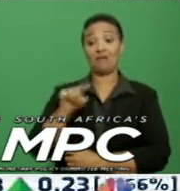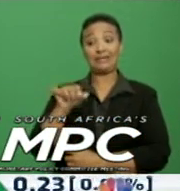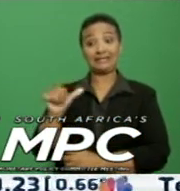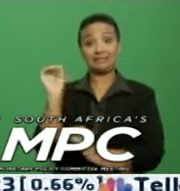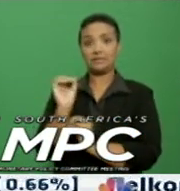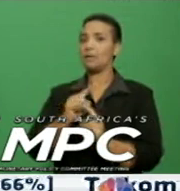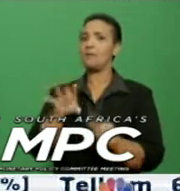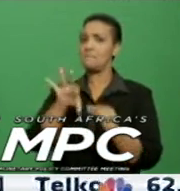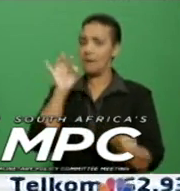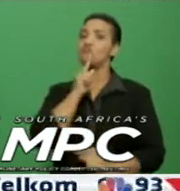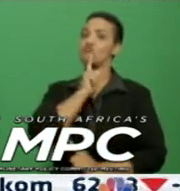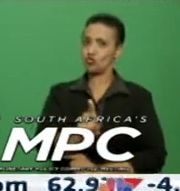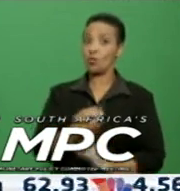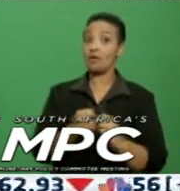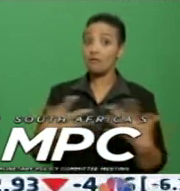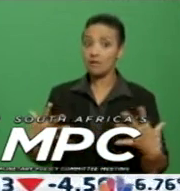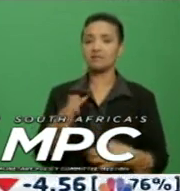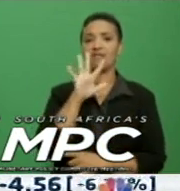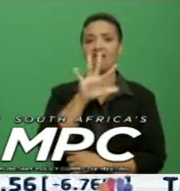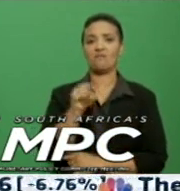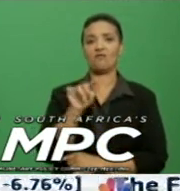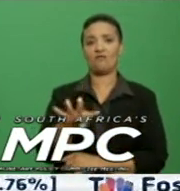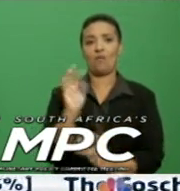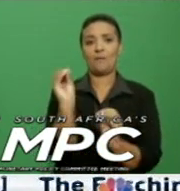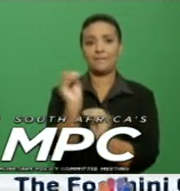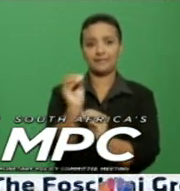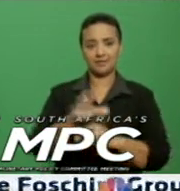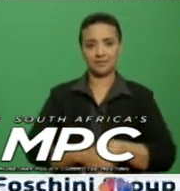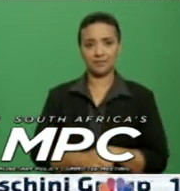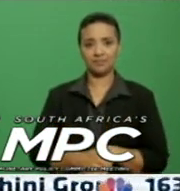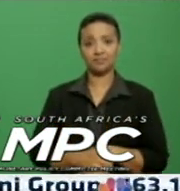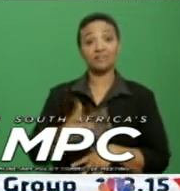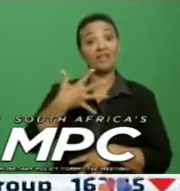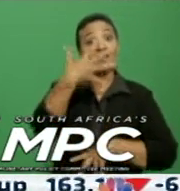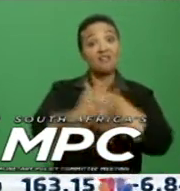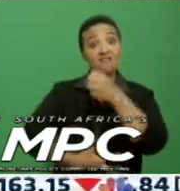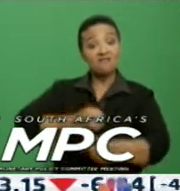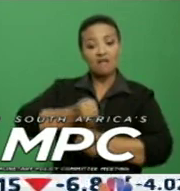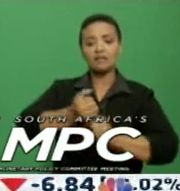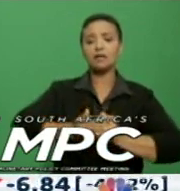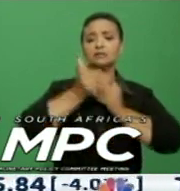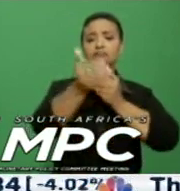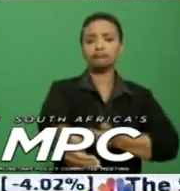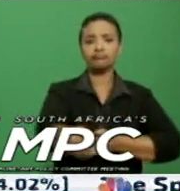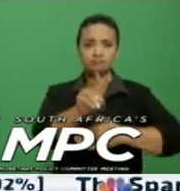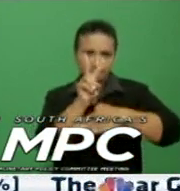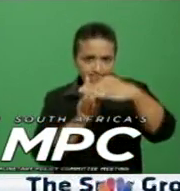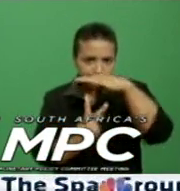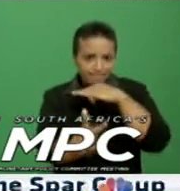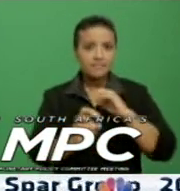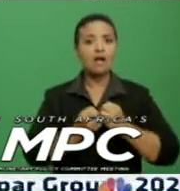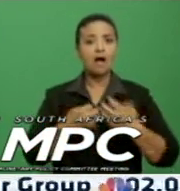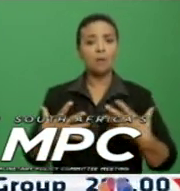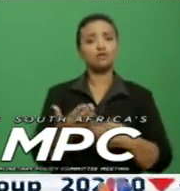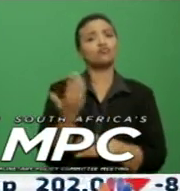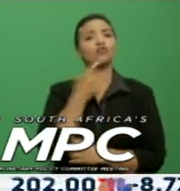to 5.4%. Average five-year expectations also came down